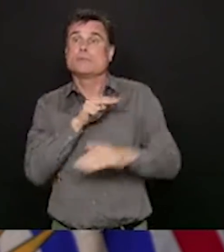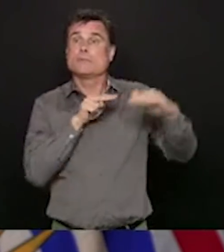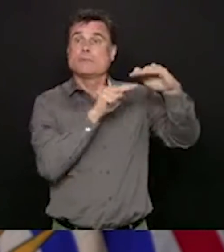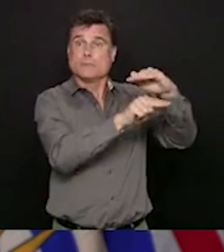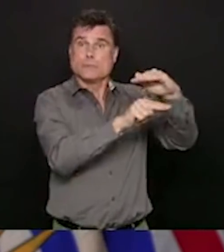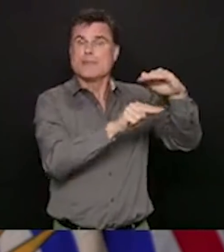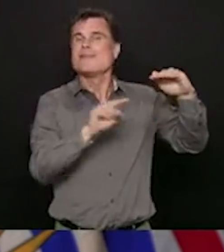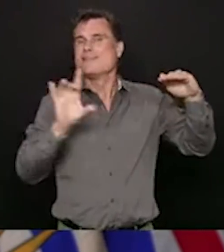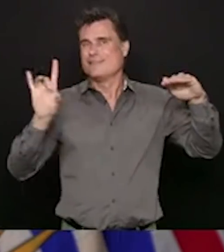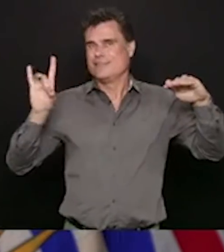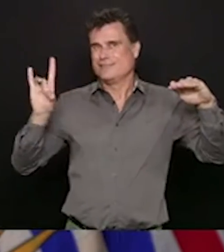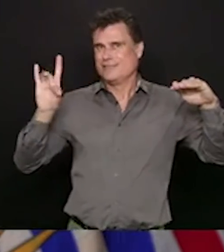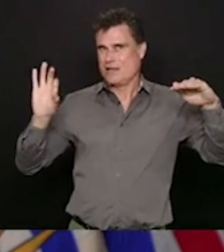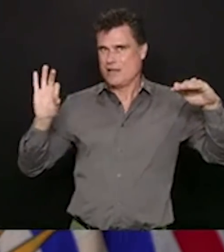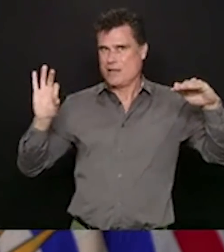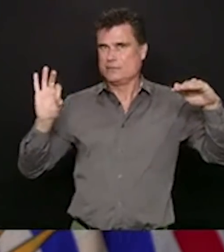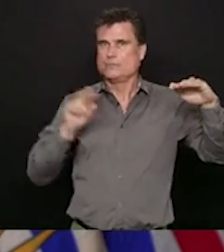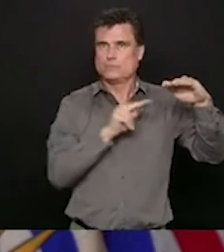ICU.